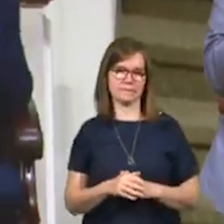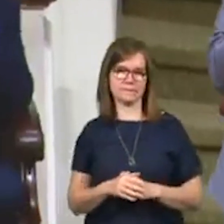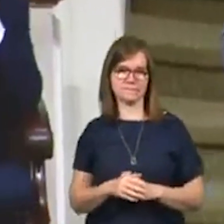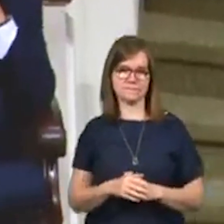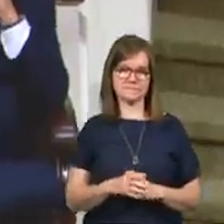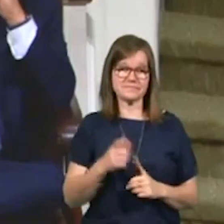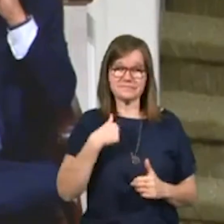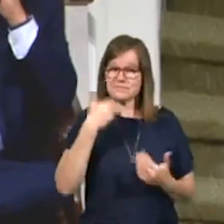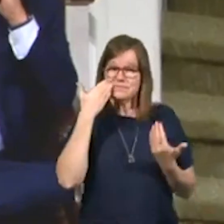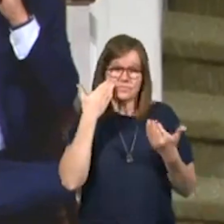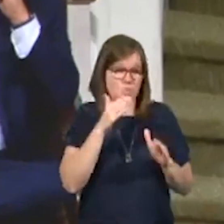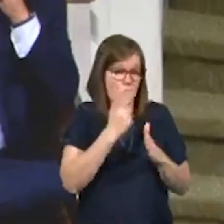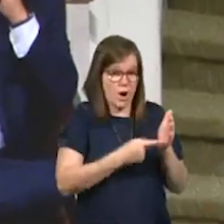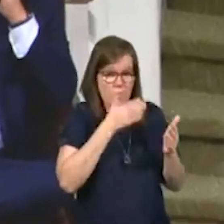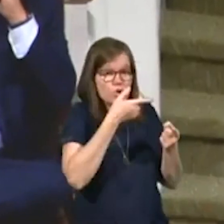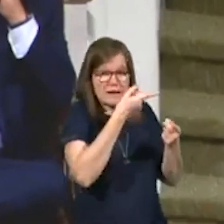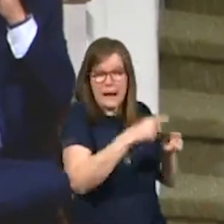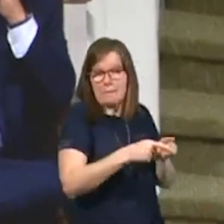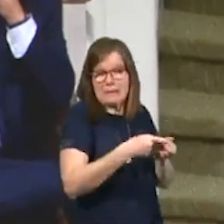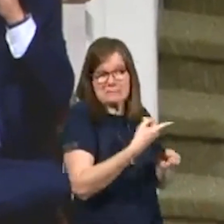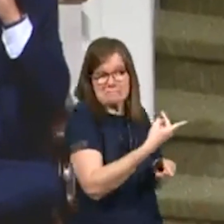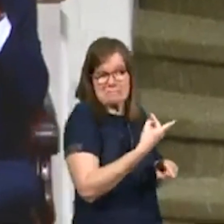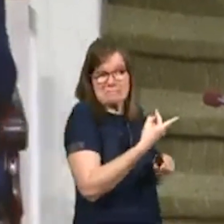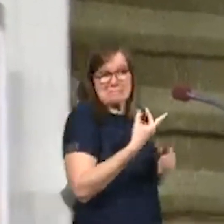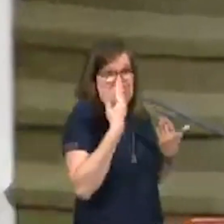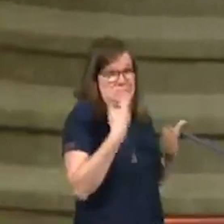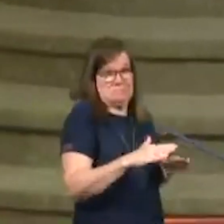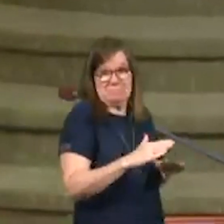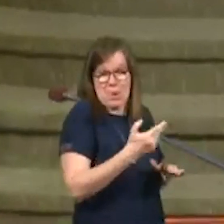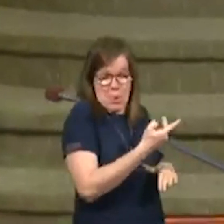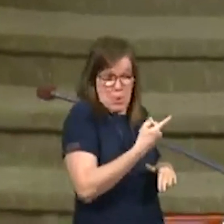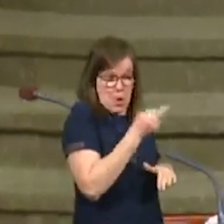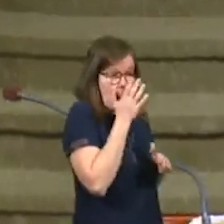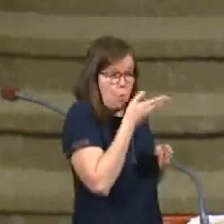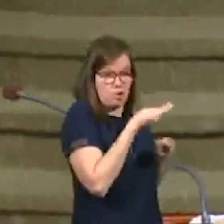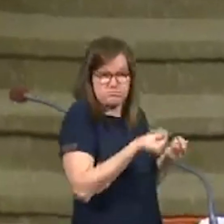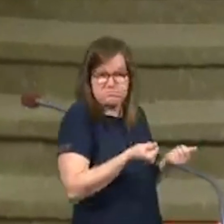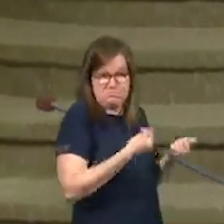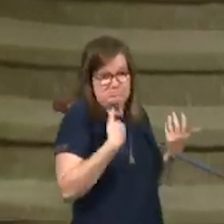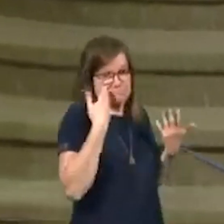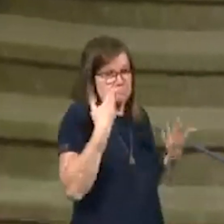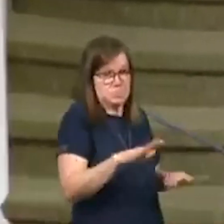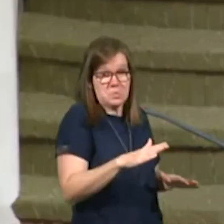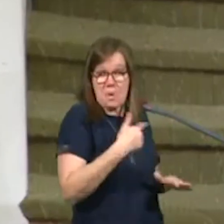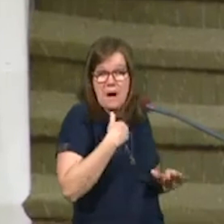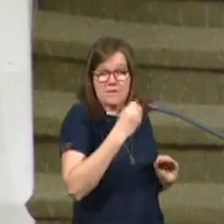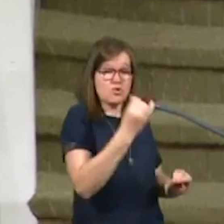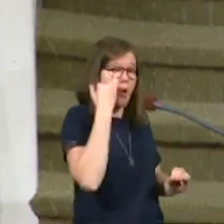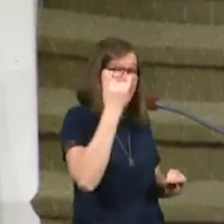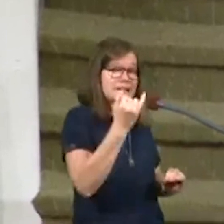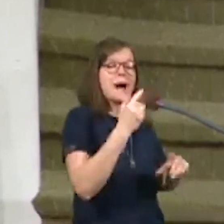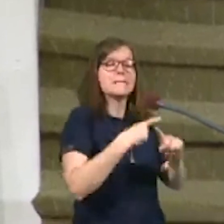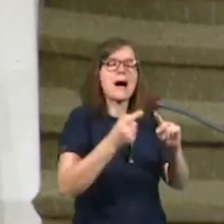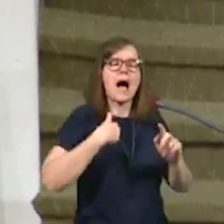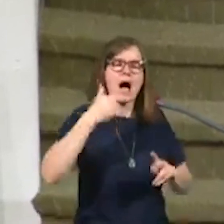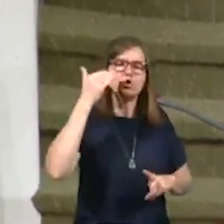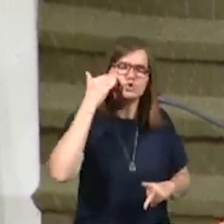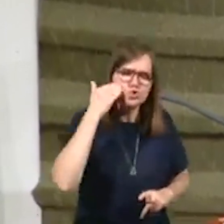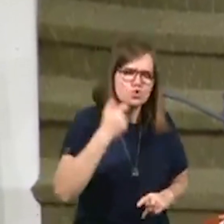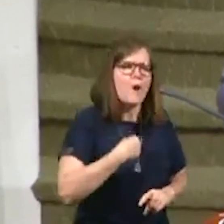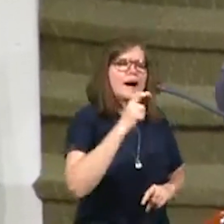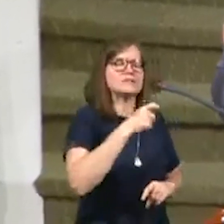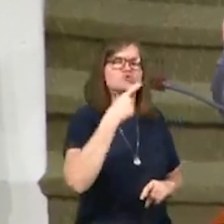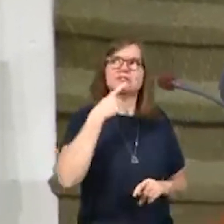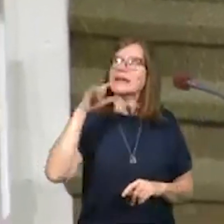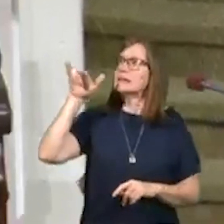I didn't know what the outcome would be. I didn't know that our relationship would be restored. I had no idea, but I knew that I need to